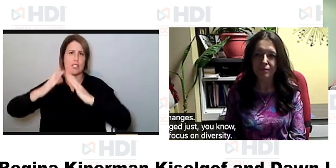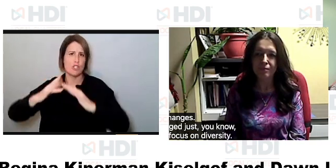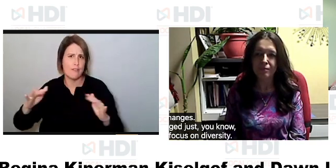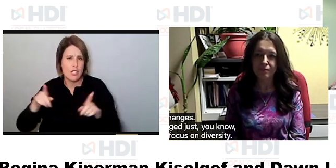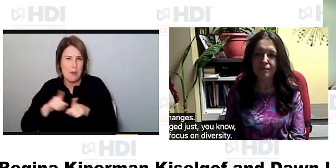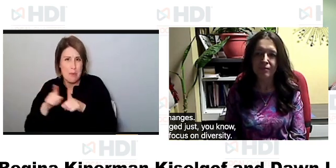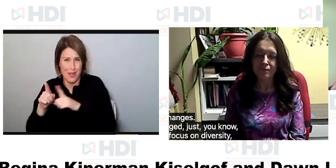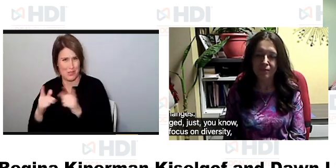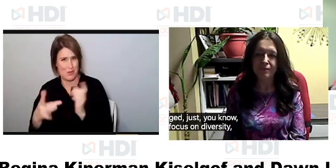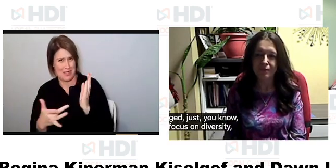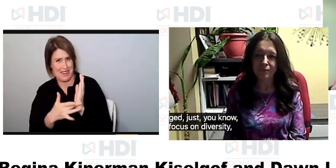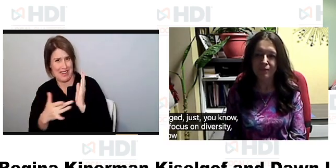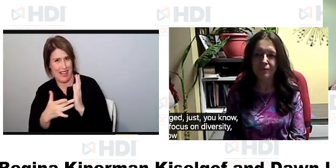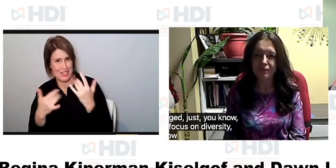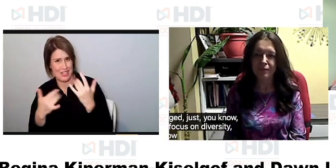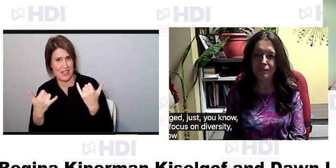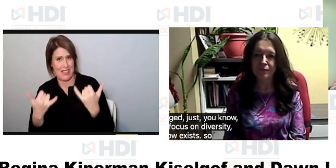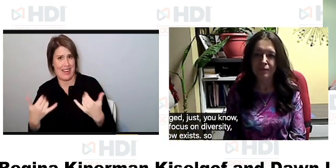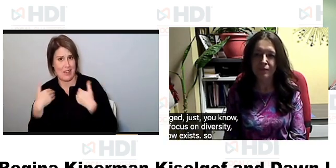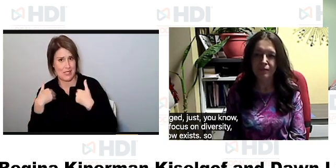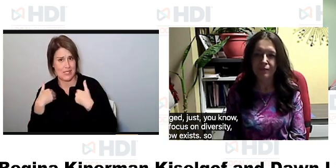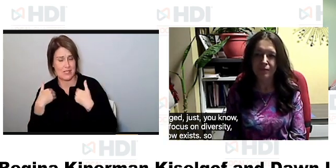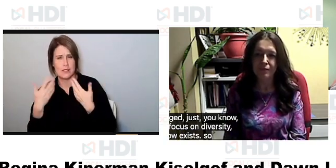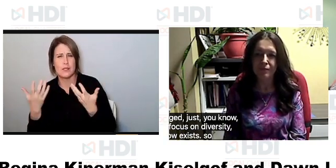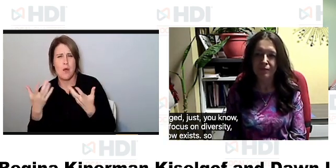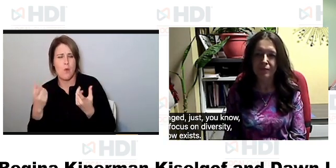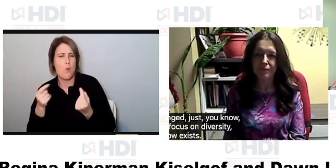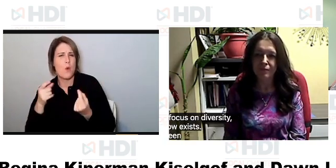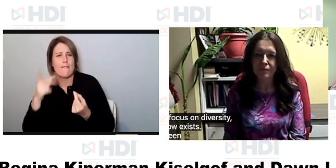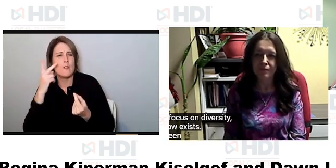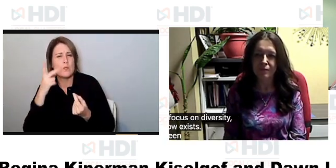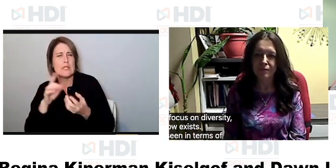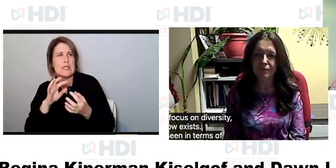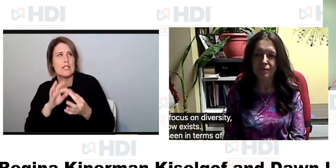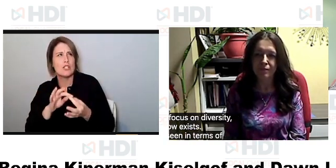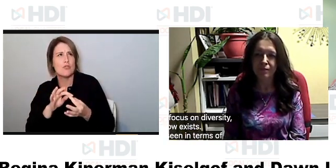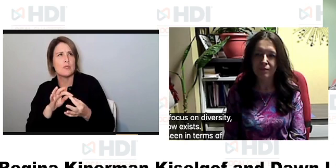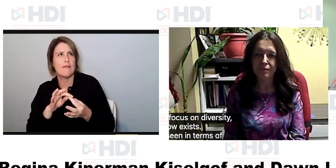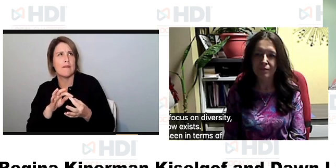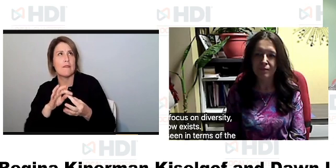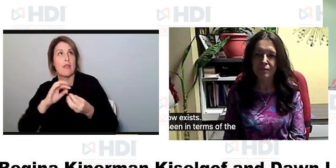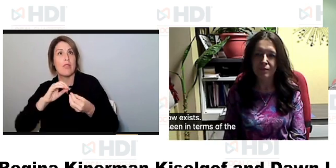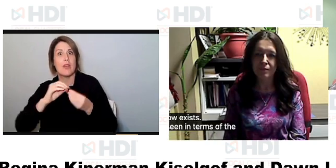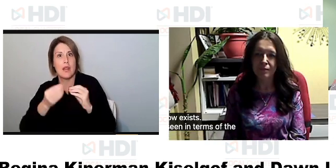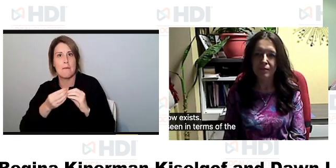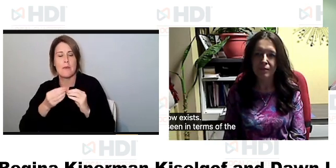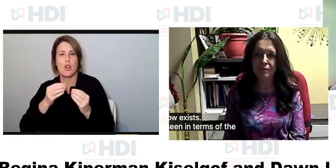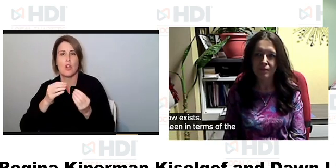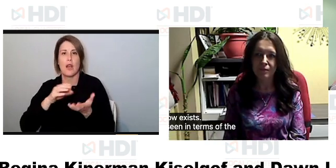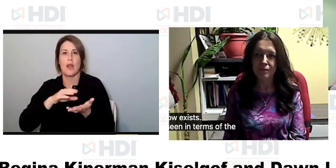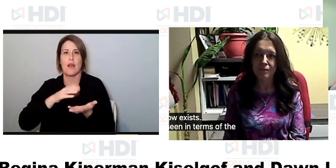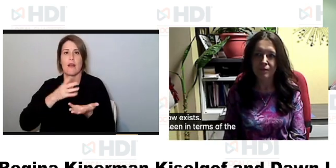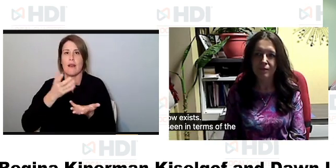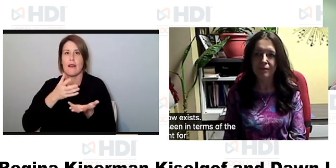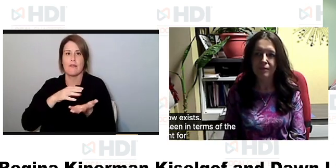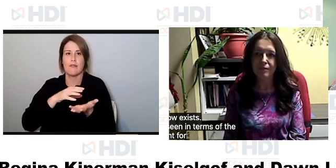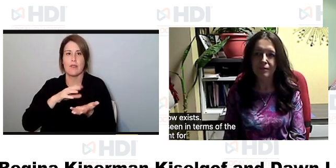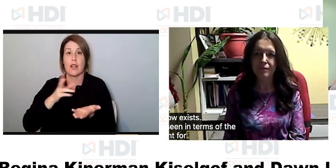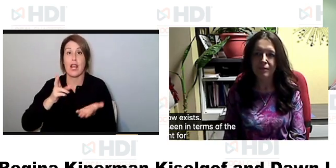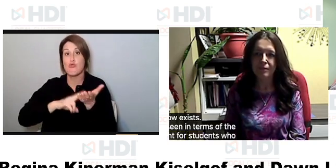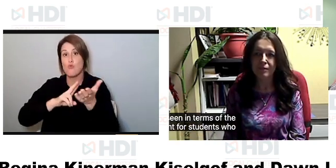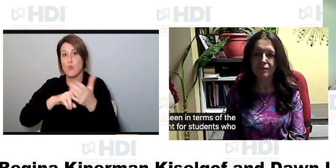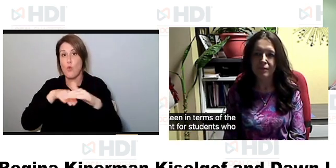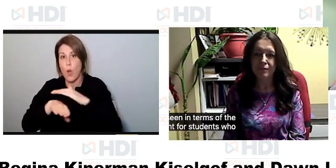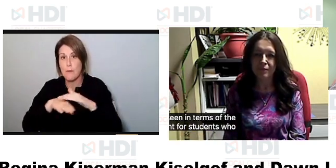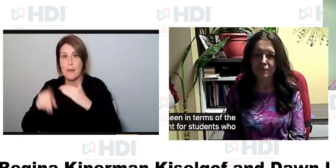the technology that now exists so you know what have you seen in terms of the number of student enrollment for students who are coming in looking